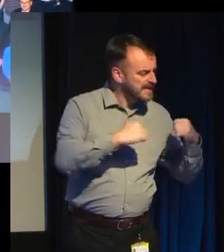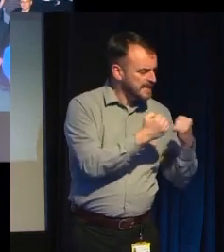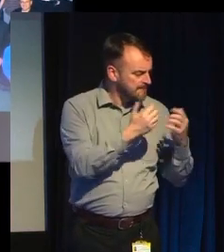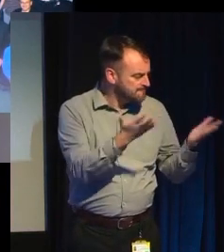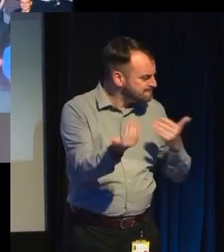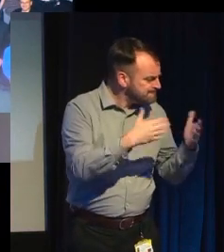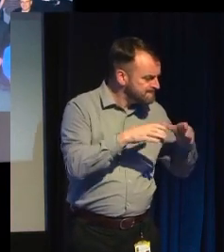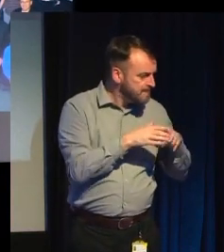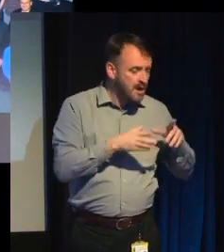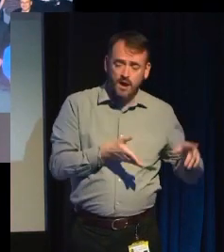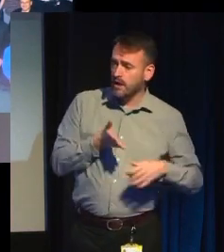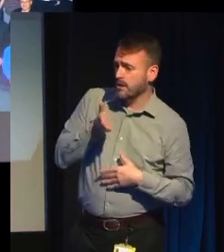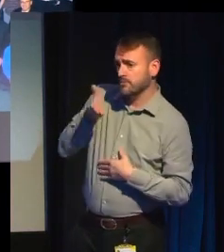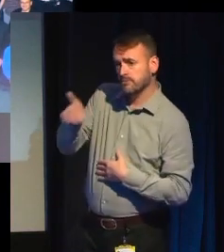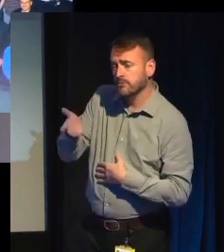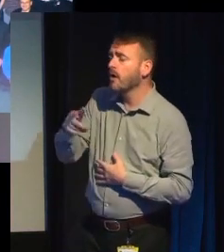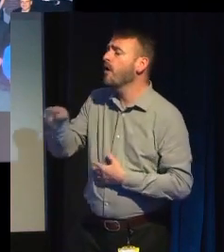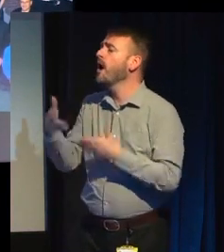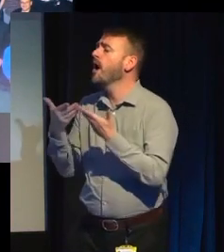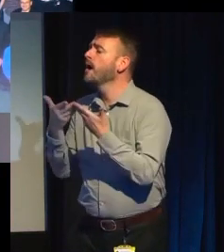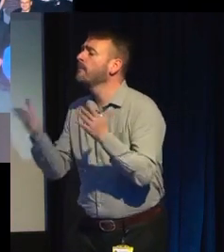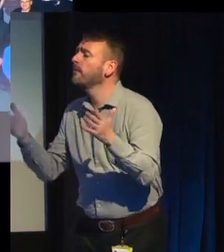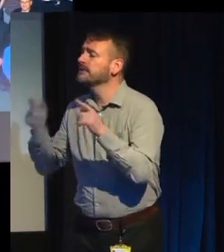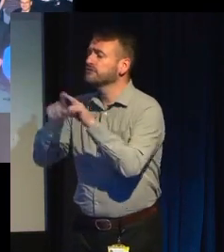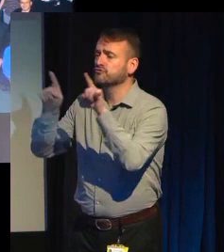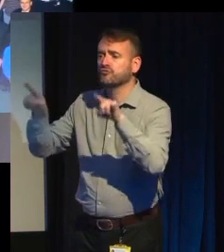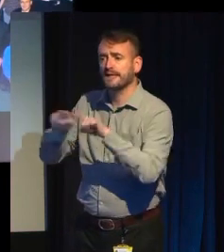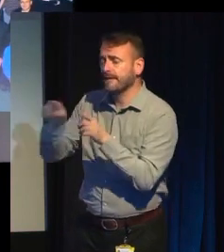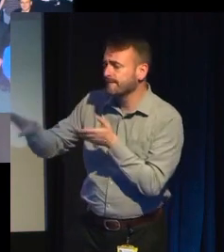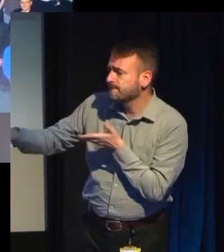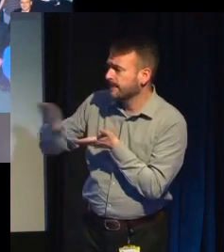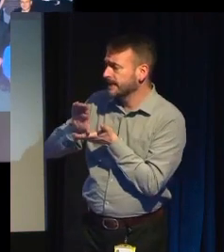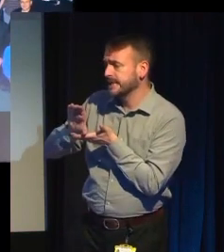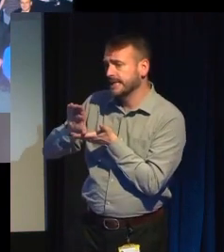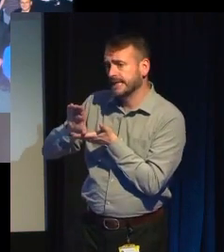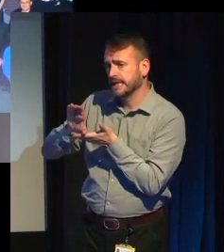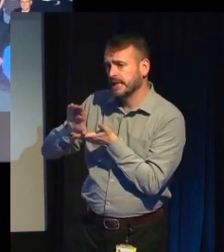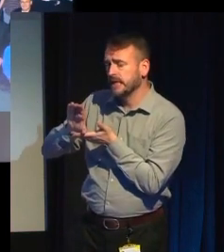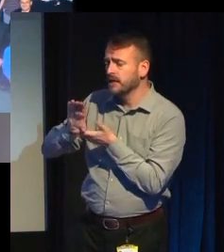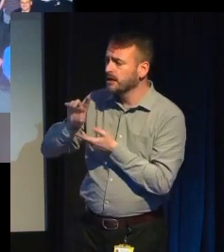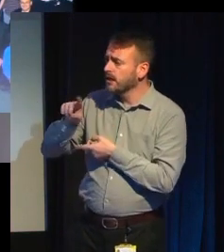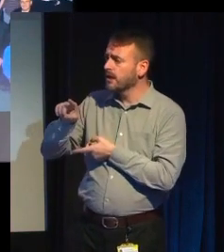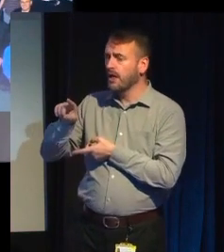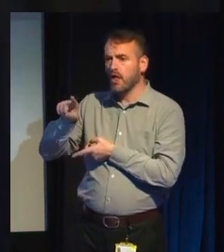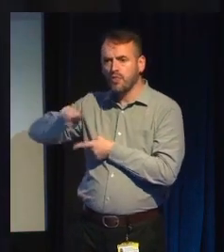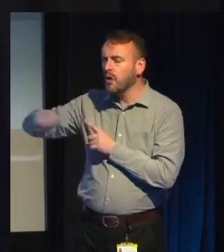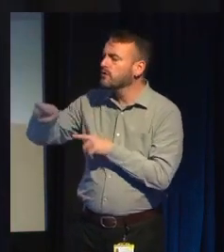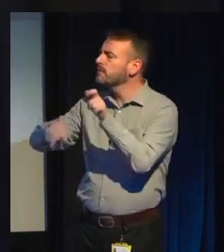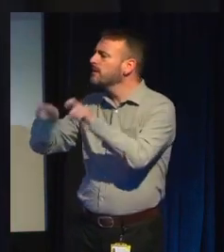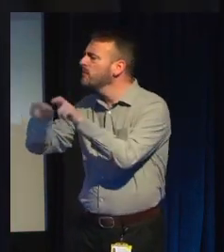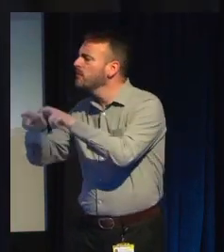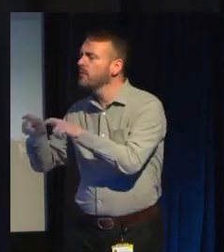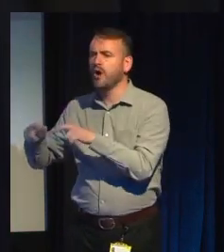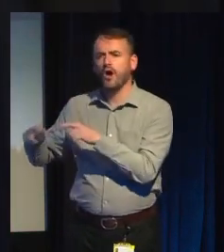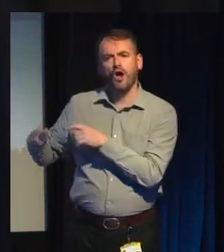public screen culture and arts funding, right? But when I talked to people administering these grants, they